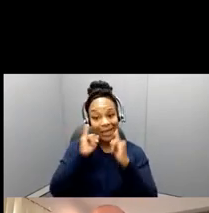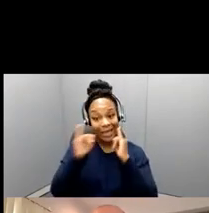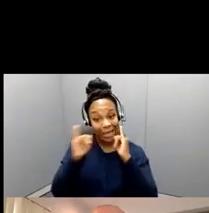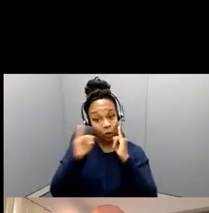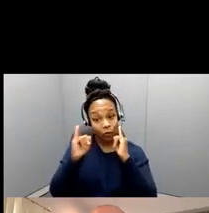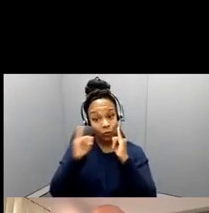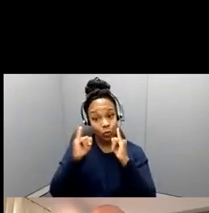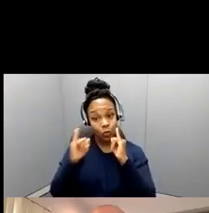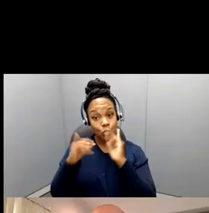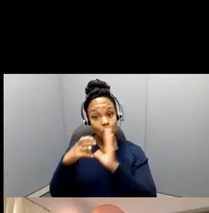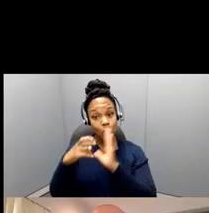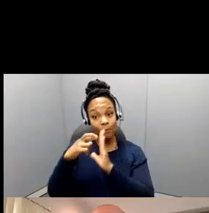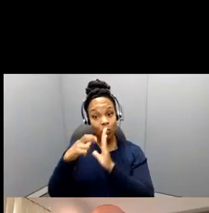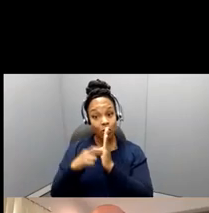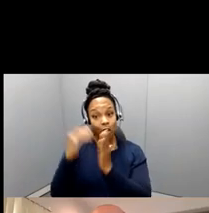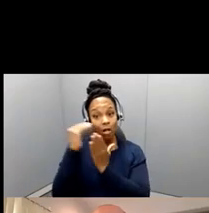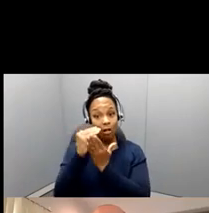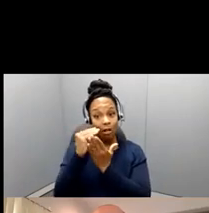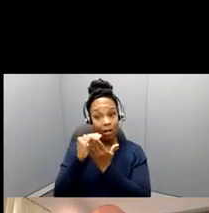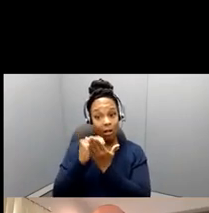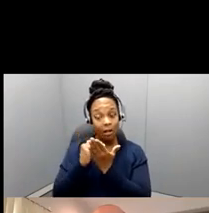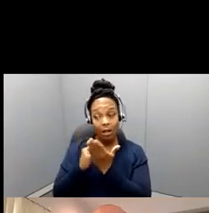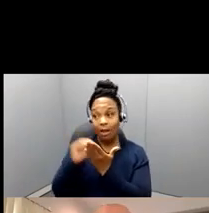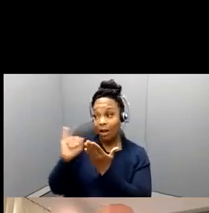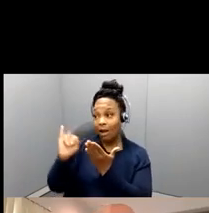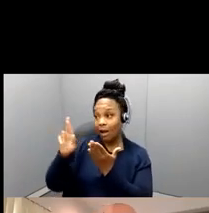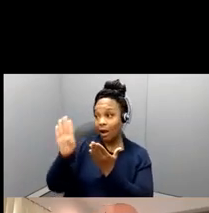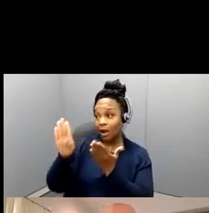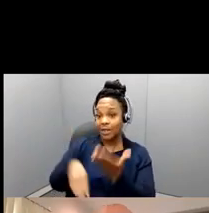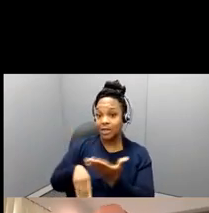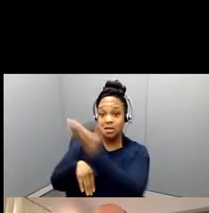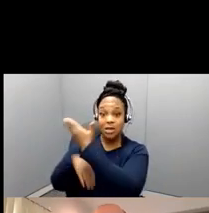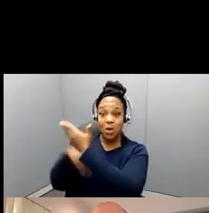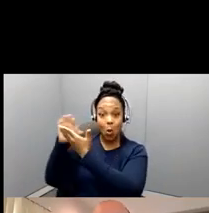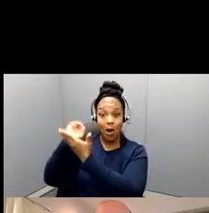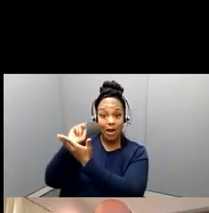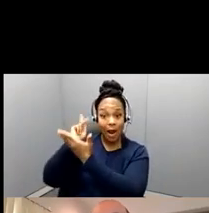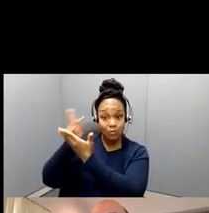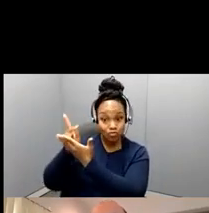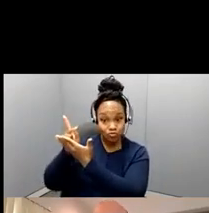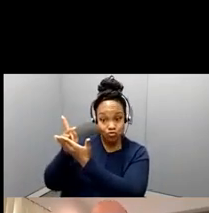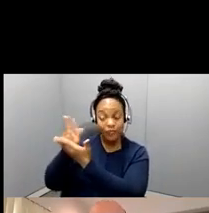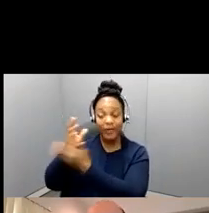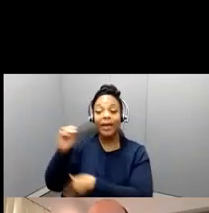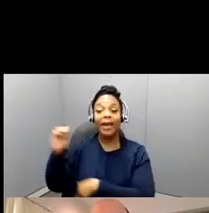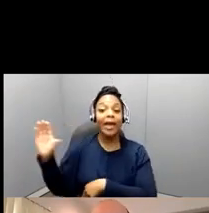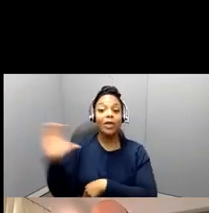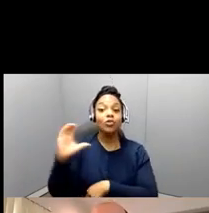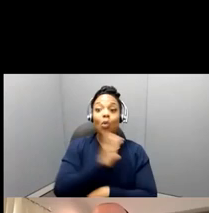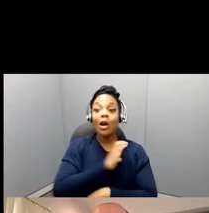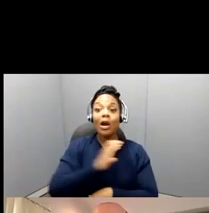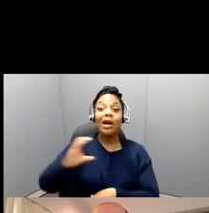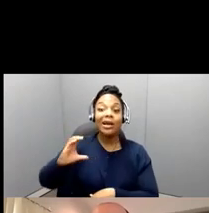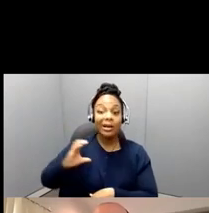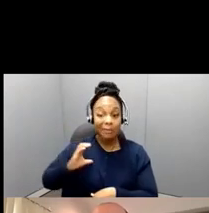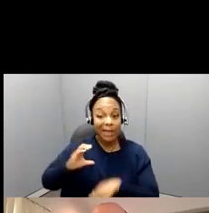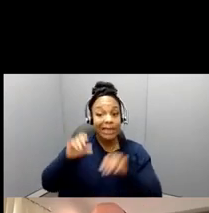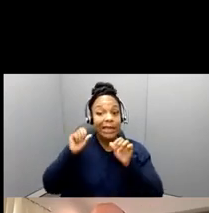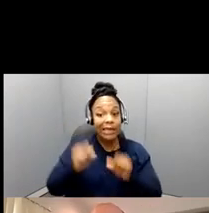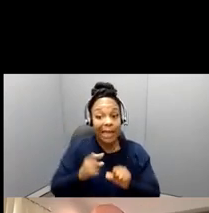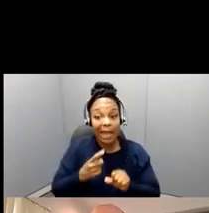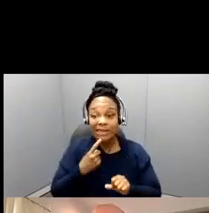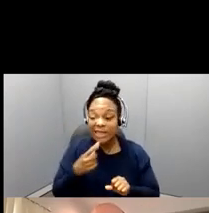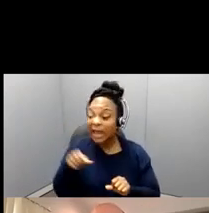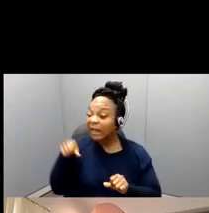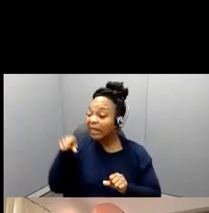been vetted and IRB approved, and that your committee attests to that, this study is super, and